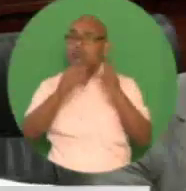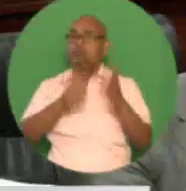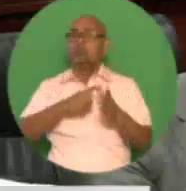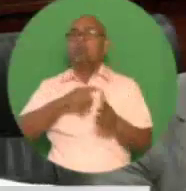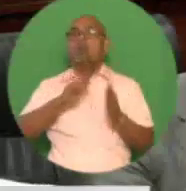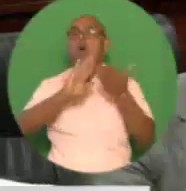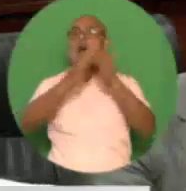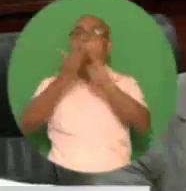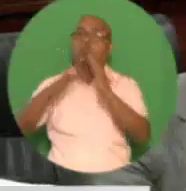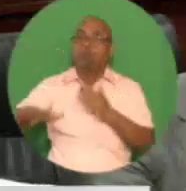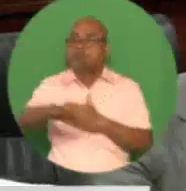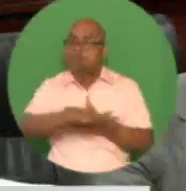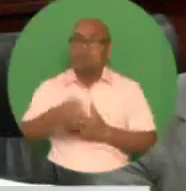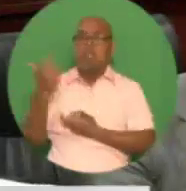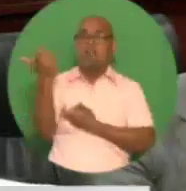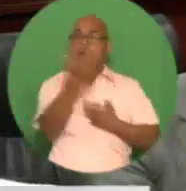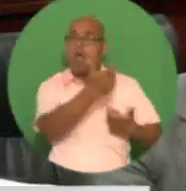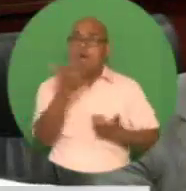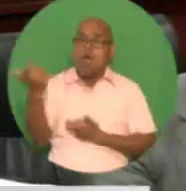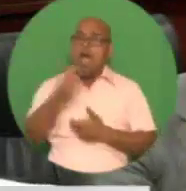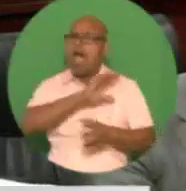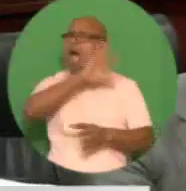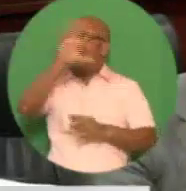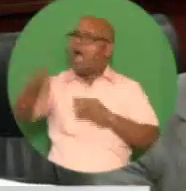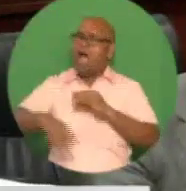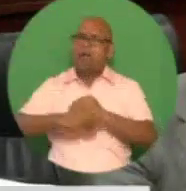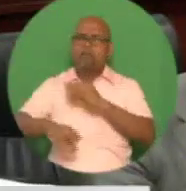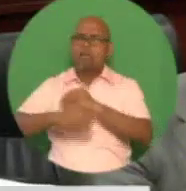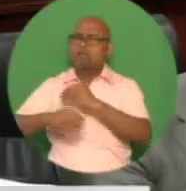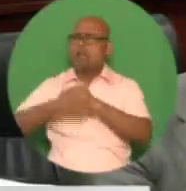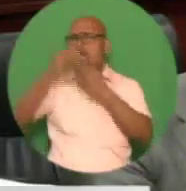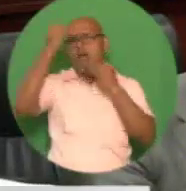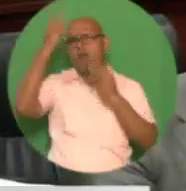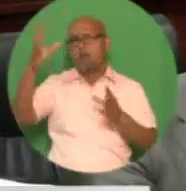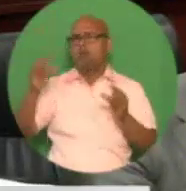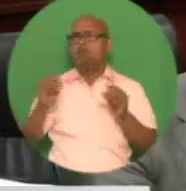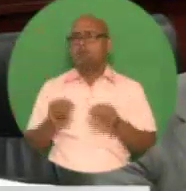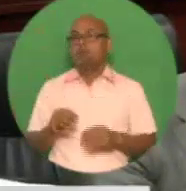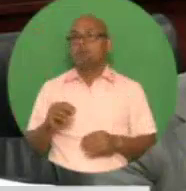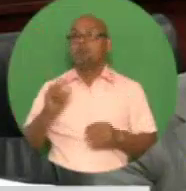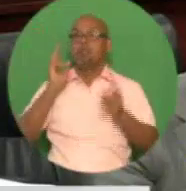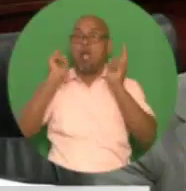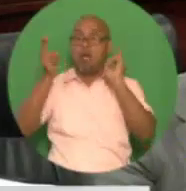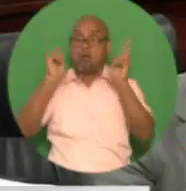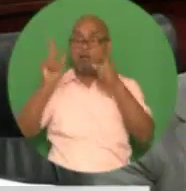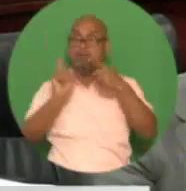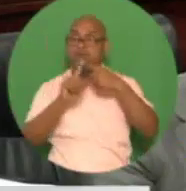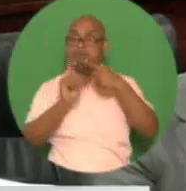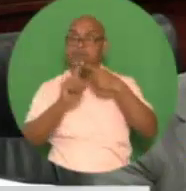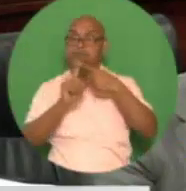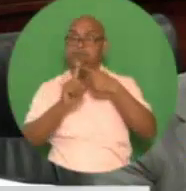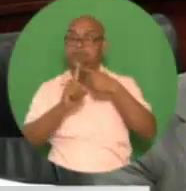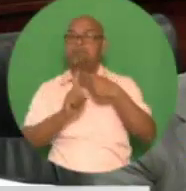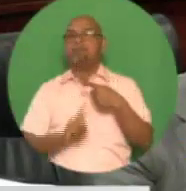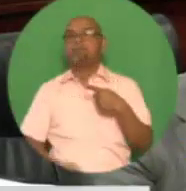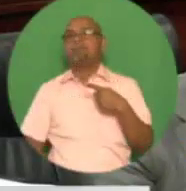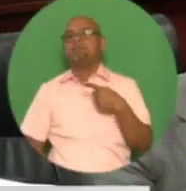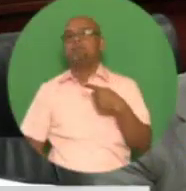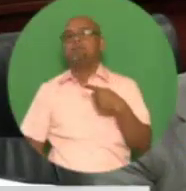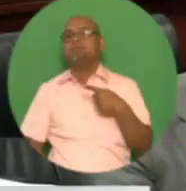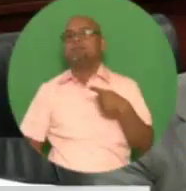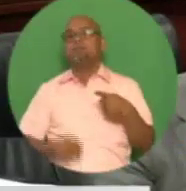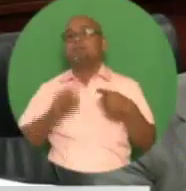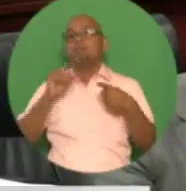stations and so on. I will give some brief details. Highways. Madam Speaker, our national highway grid